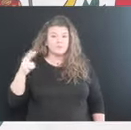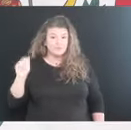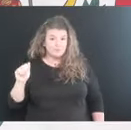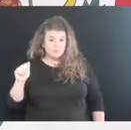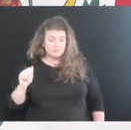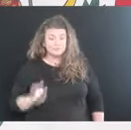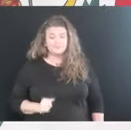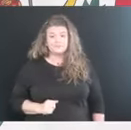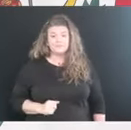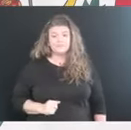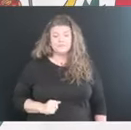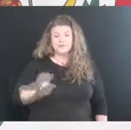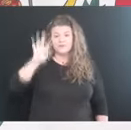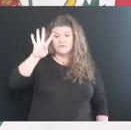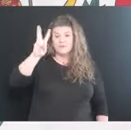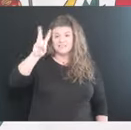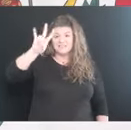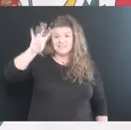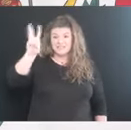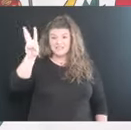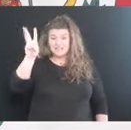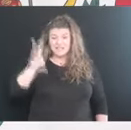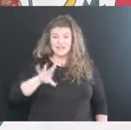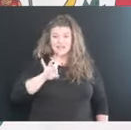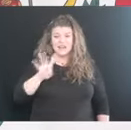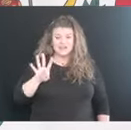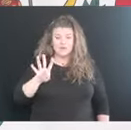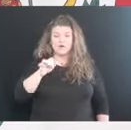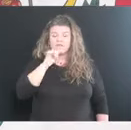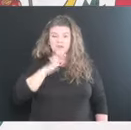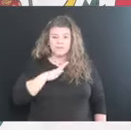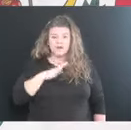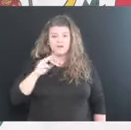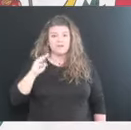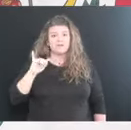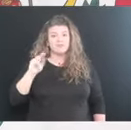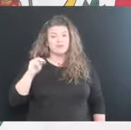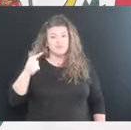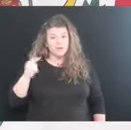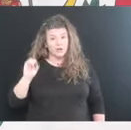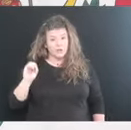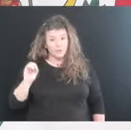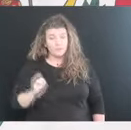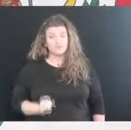The 4,676 death an 84 year old female from Mingo County.